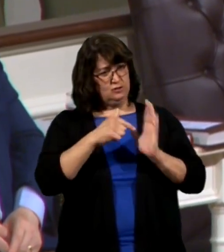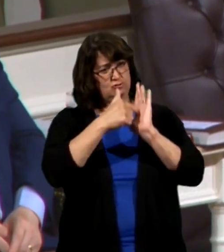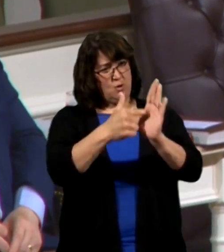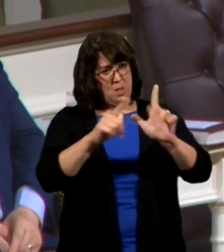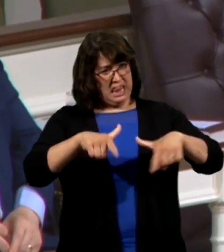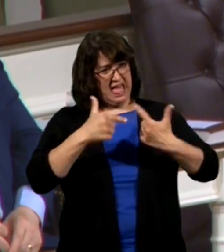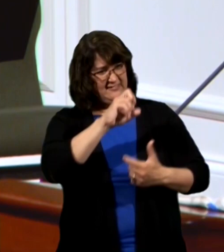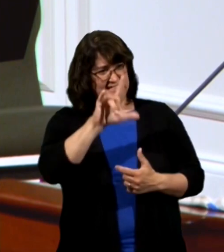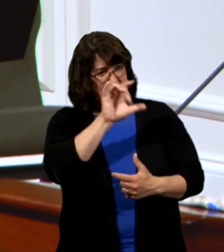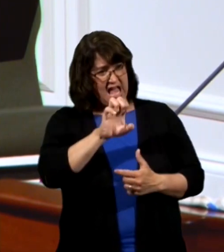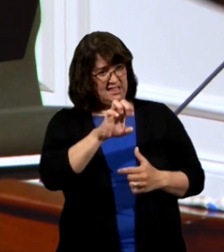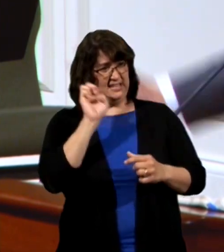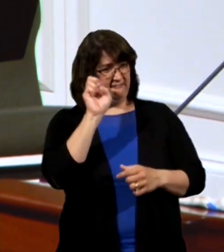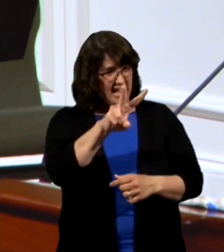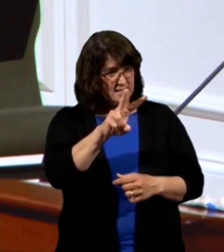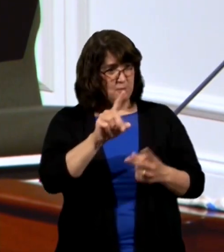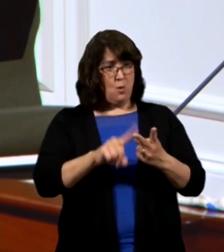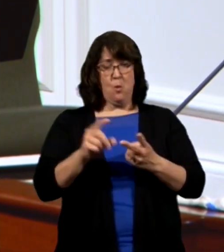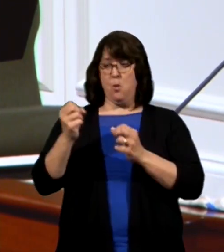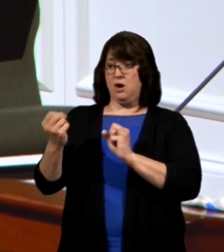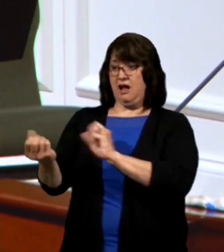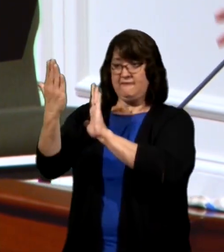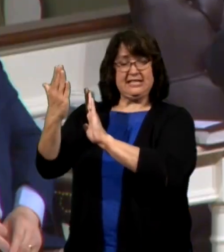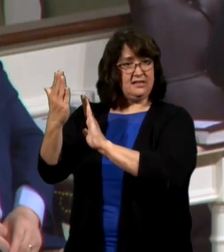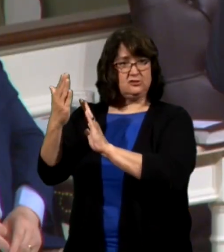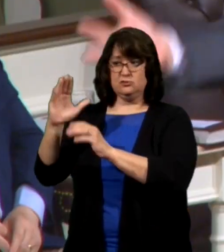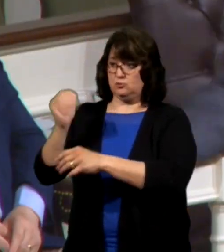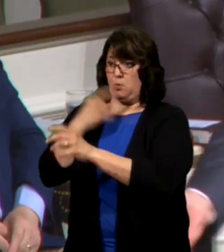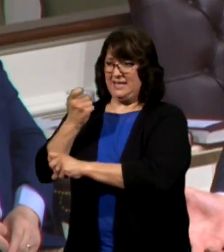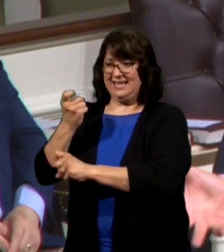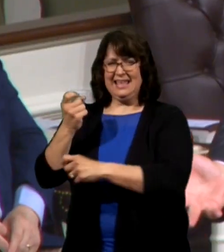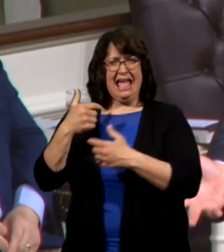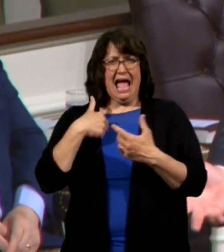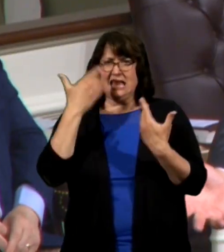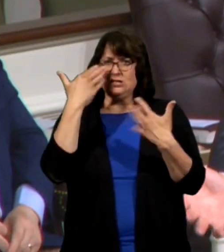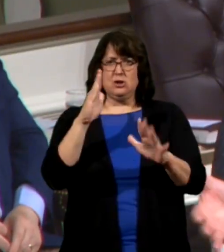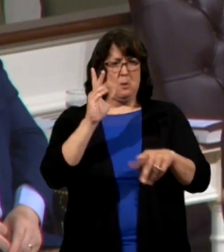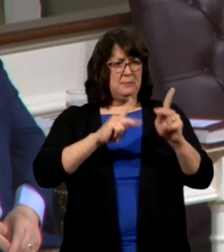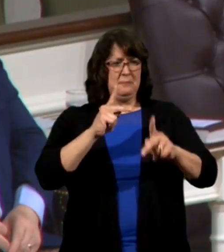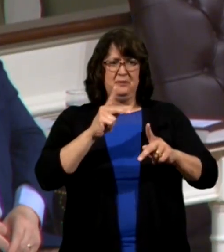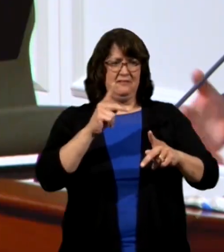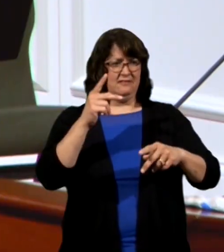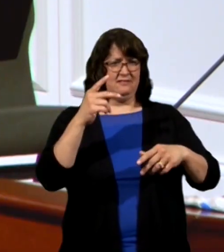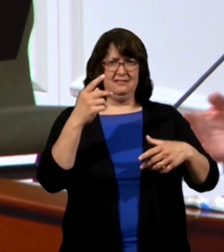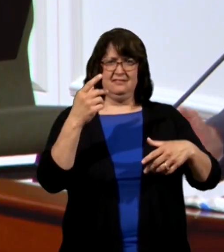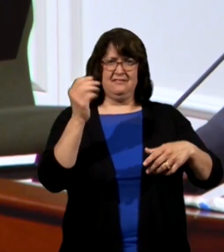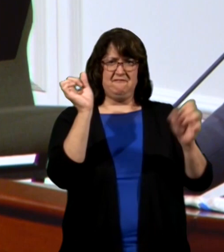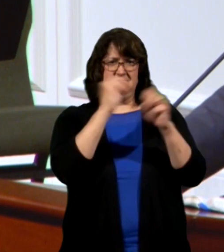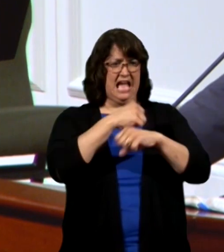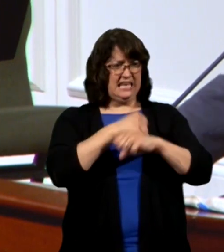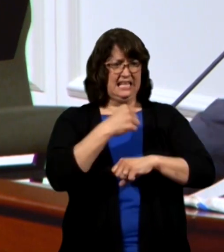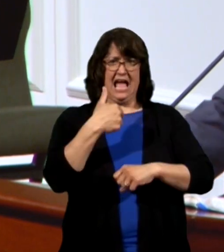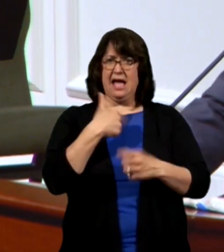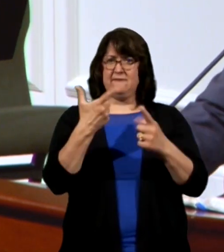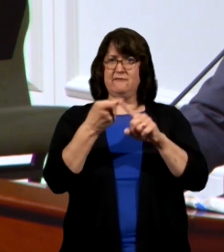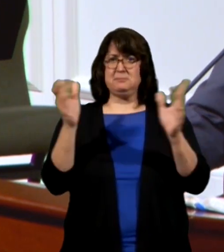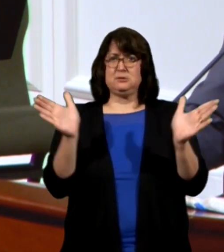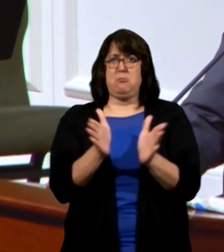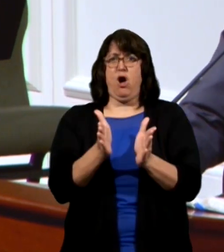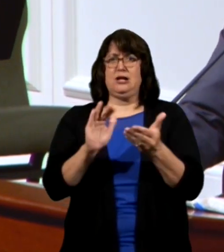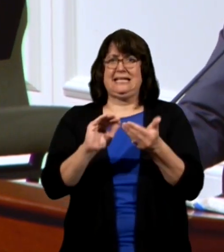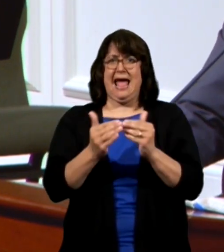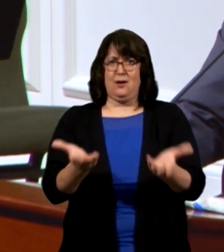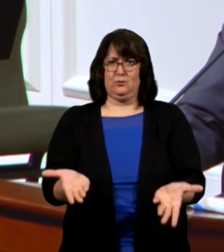or confrontational soul weighing and I go I didn't even know they were fighting I I'm from a small town